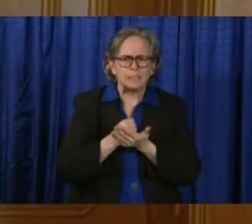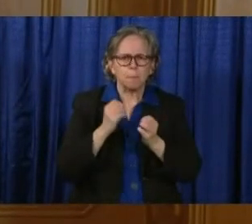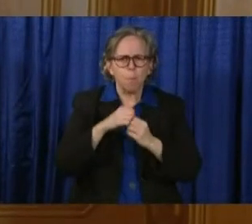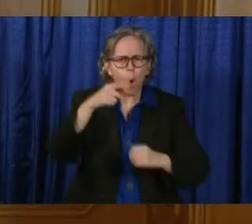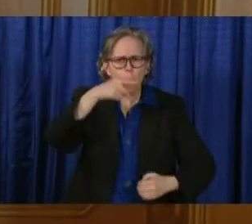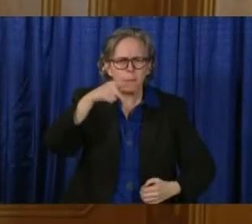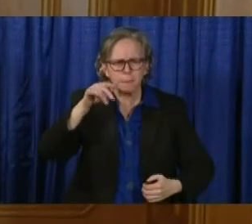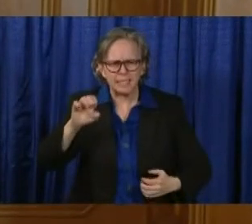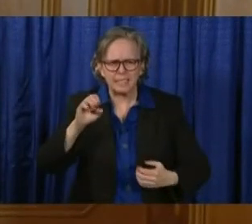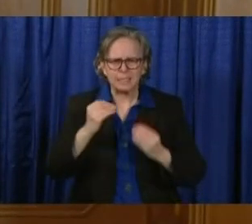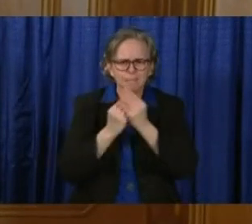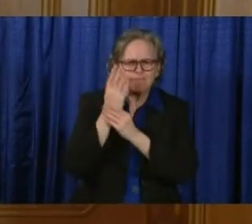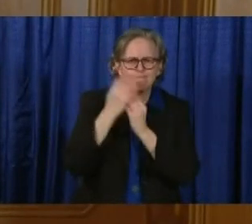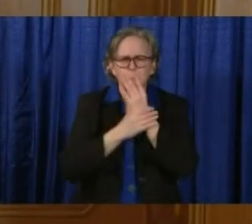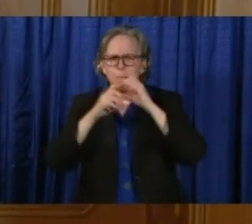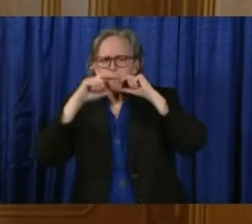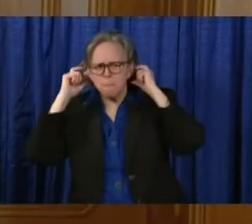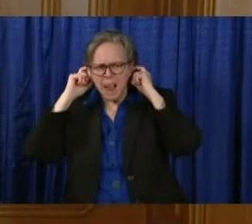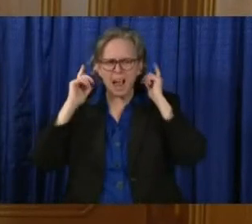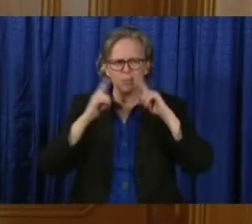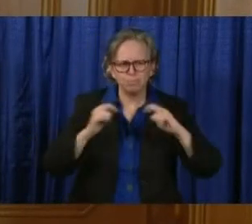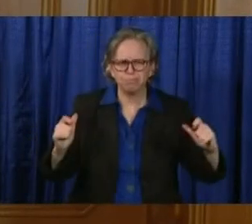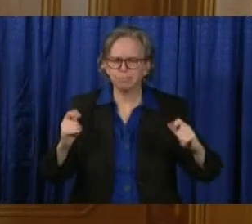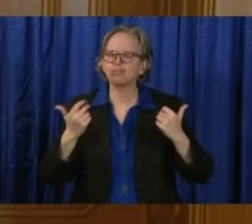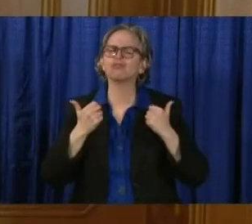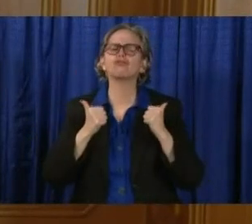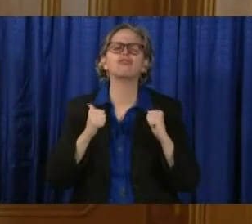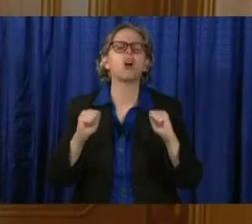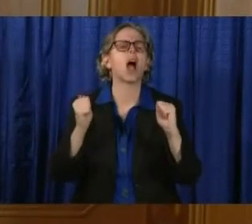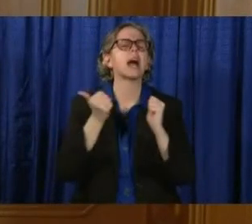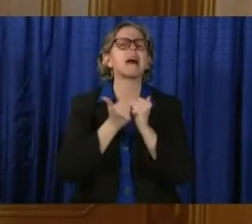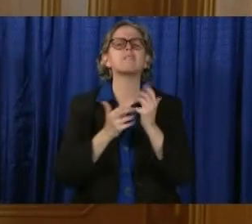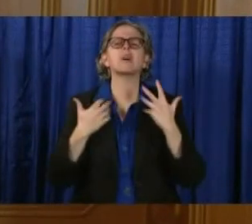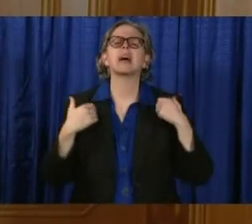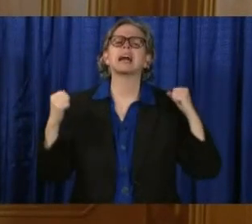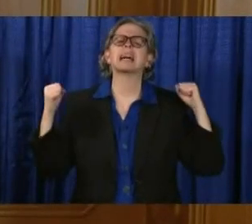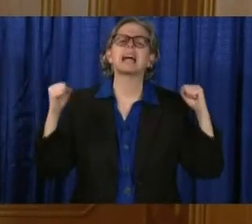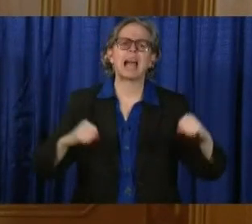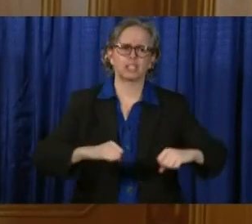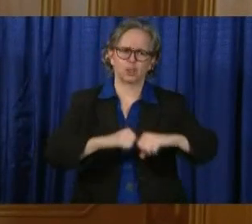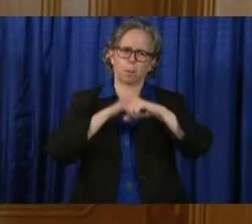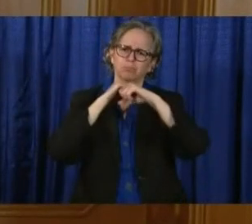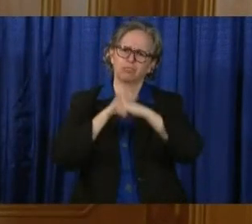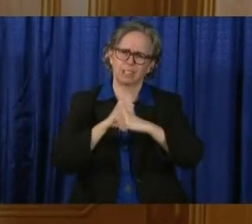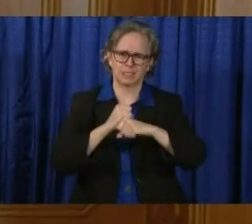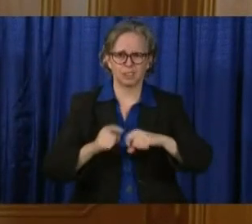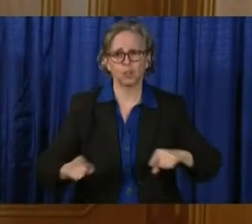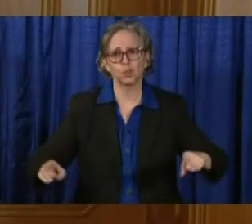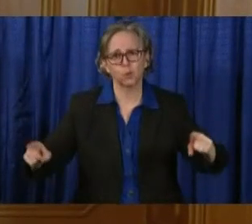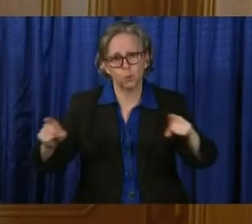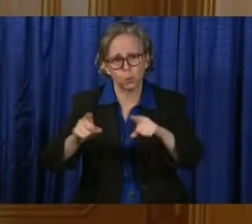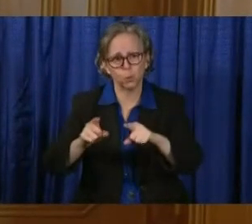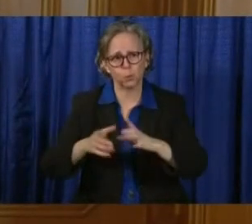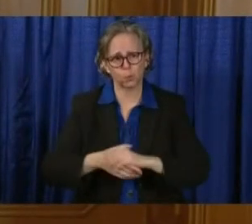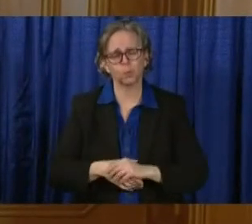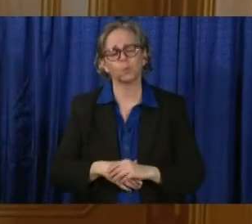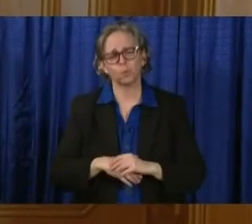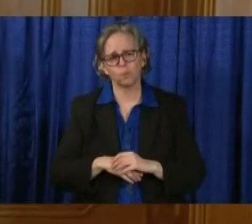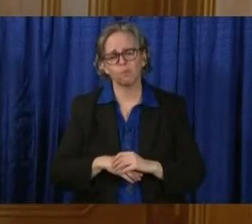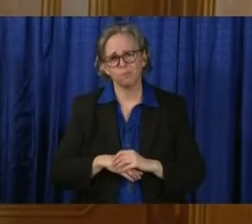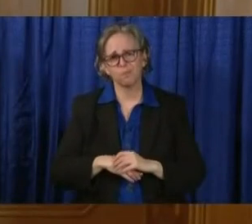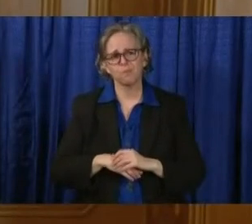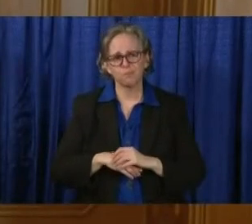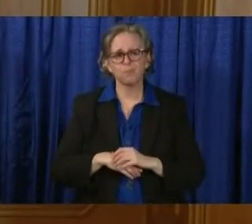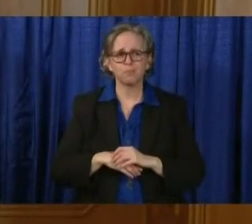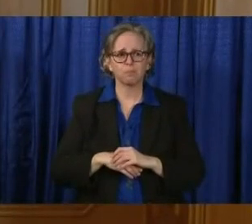We're going to do all that we can to protect Ohioans and those that are working each day to protect us. And I want to quote